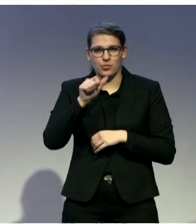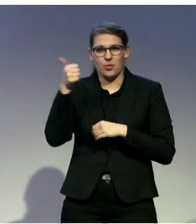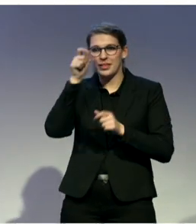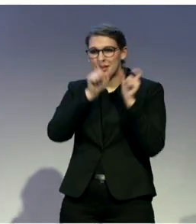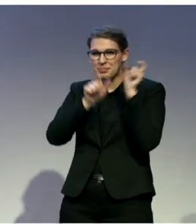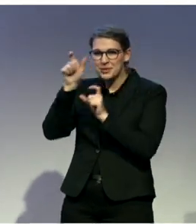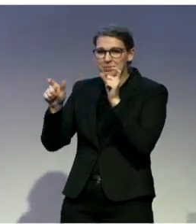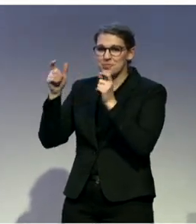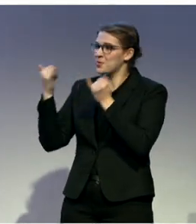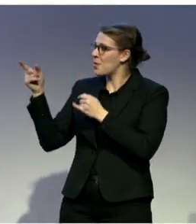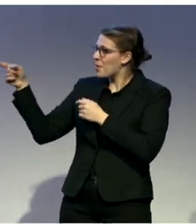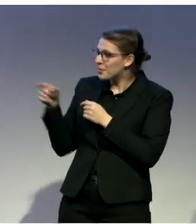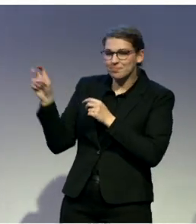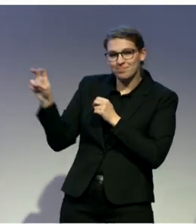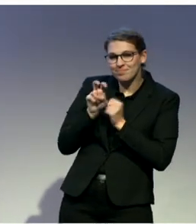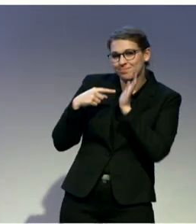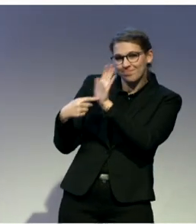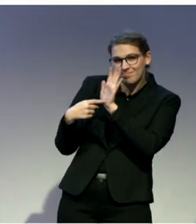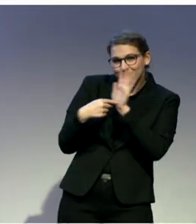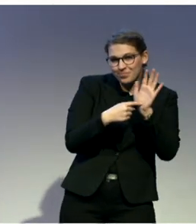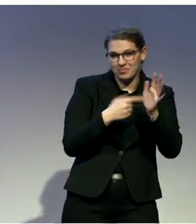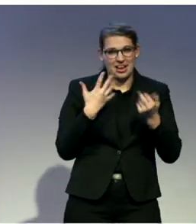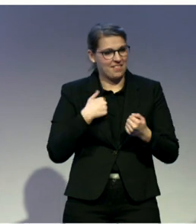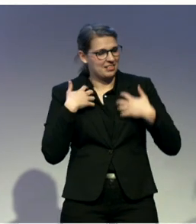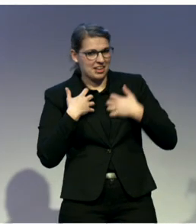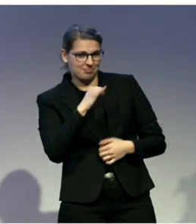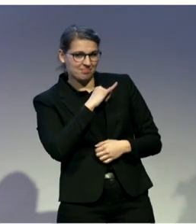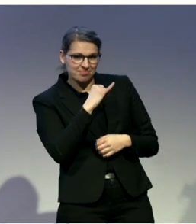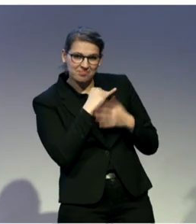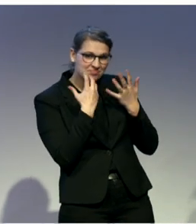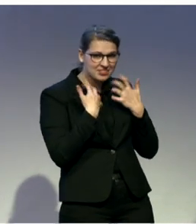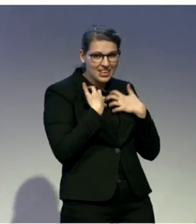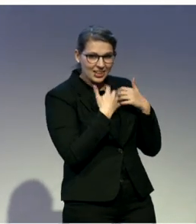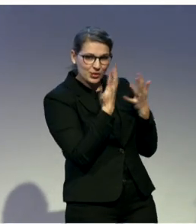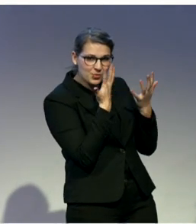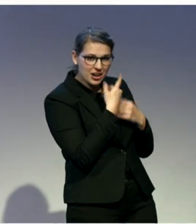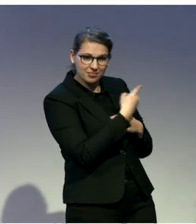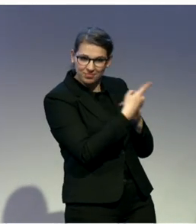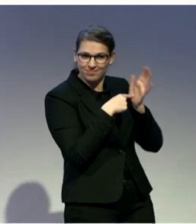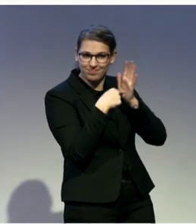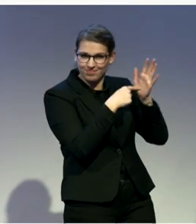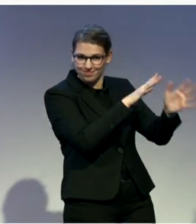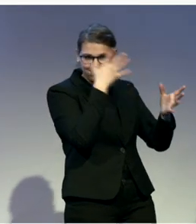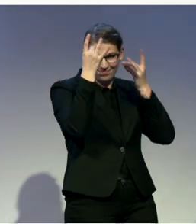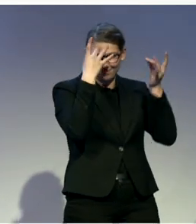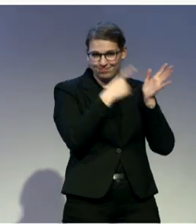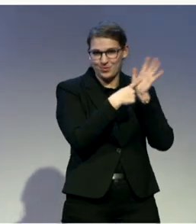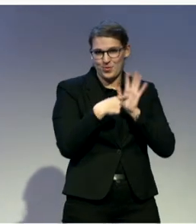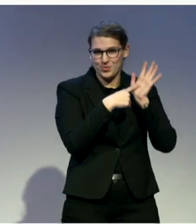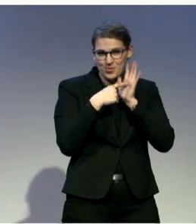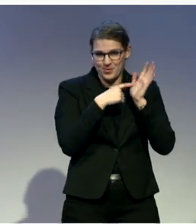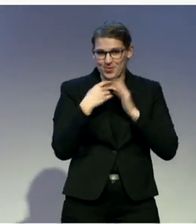promoting this very, very important issue. So thank you very much. And I'm on time, right?